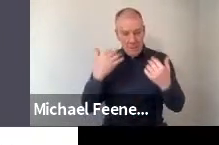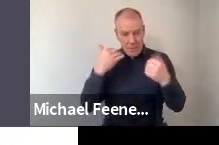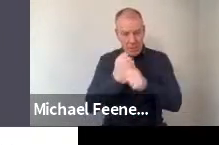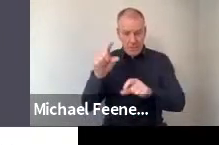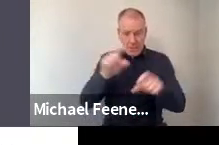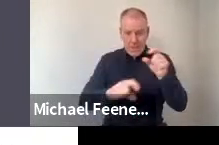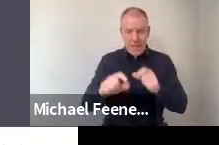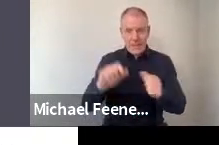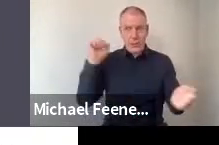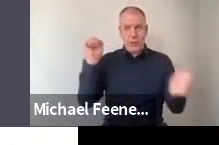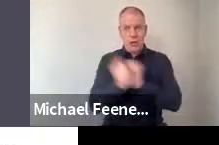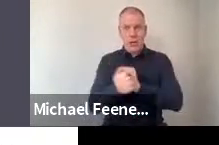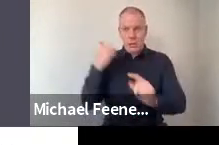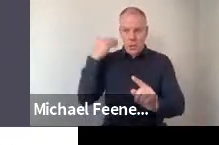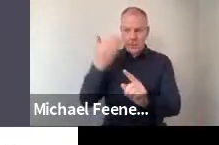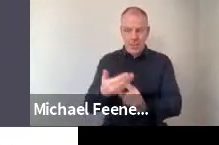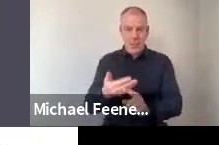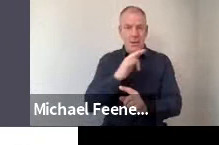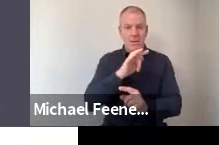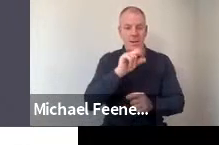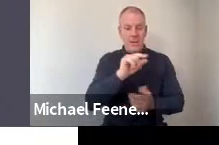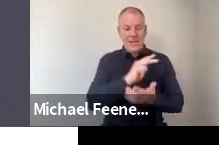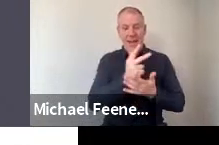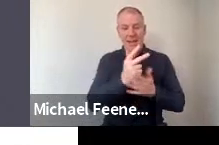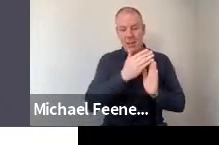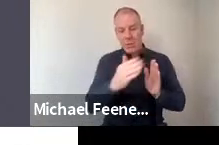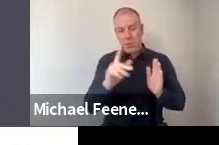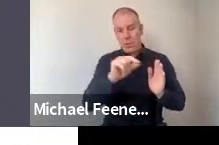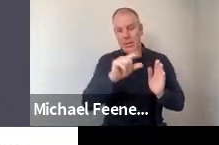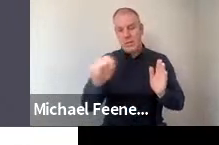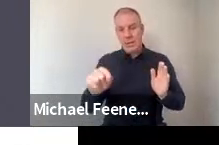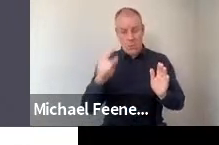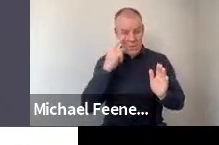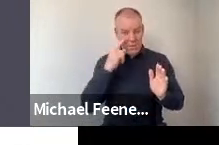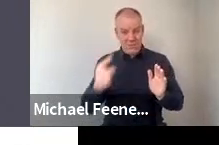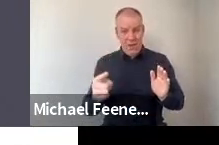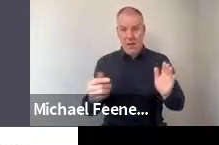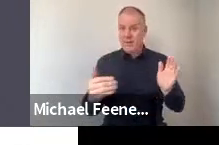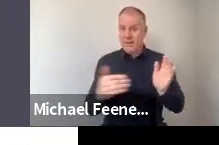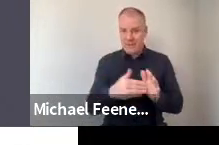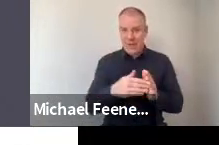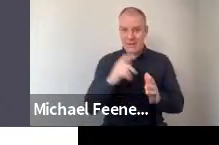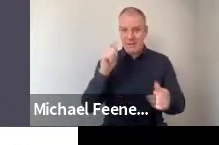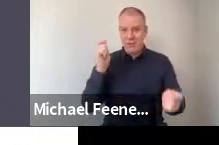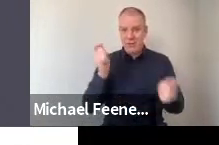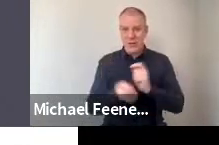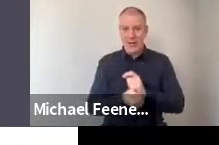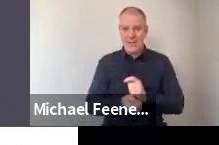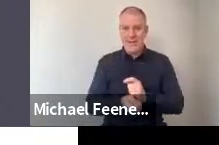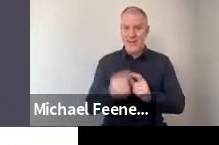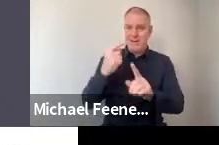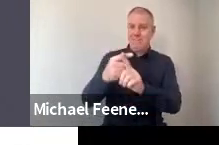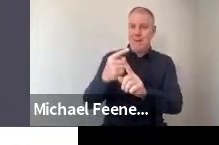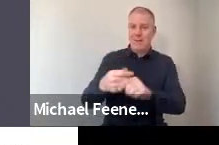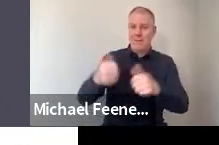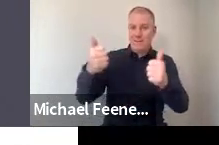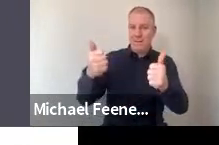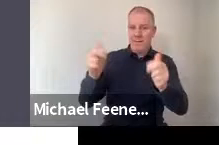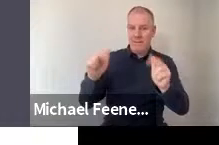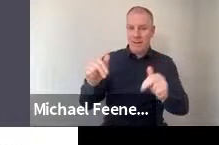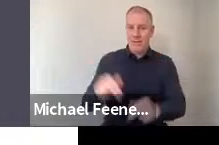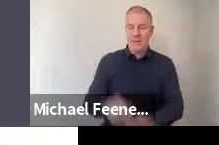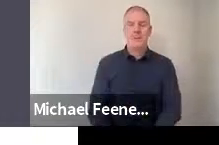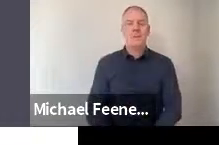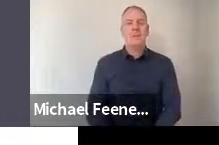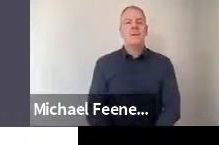it's changed from 2018 to 2020, we did see a shift in the positive direction. So